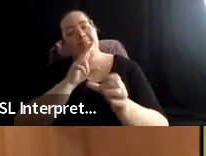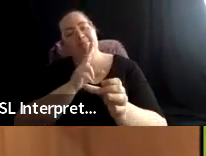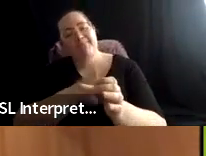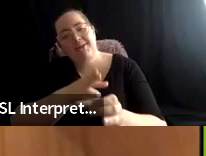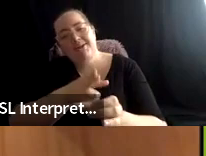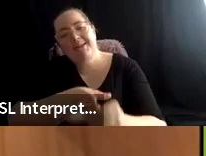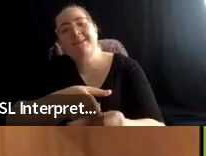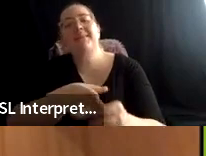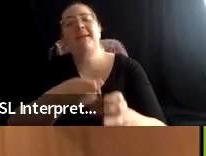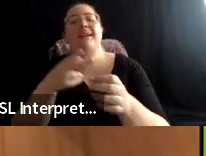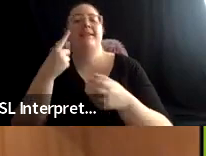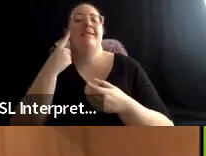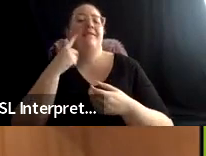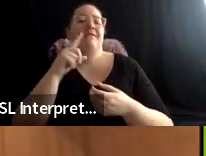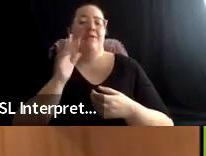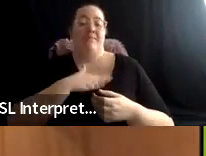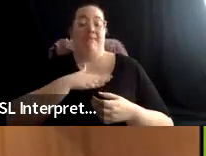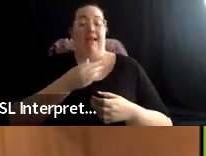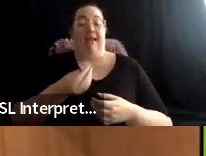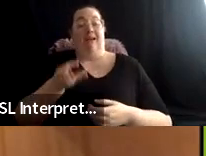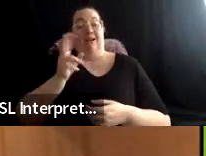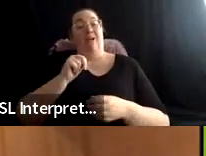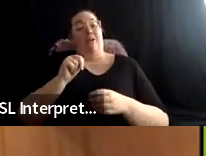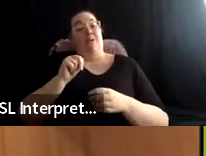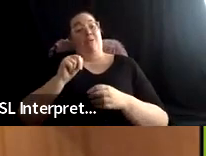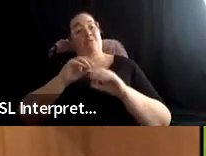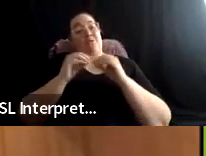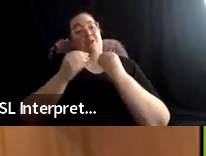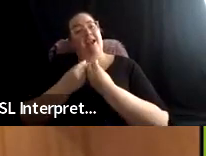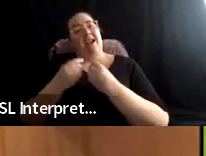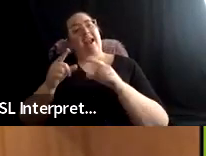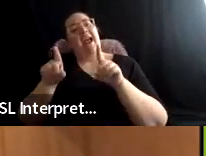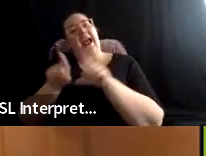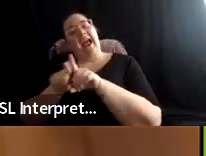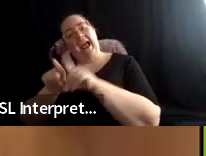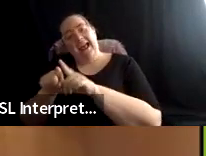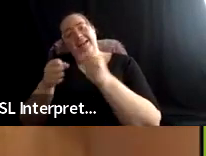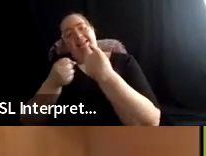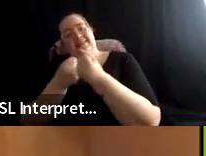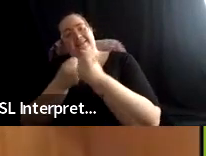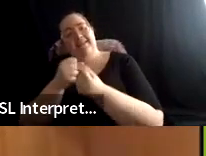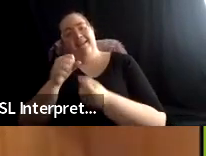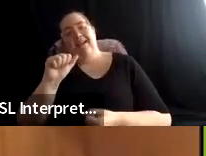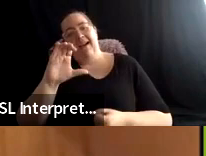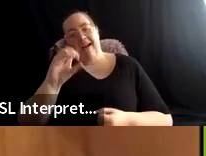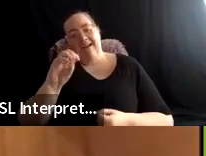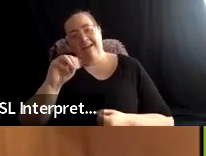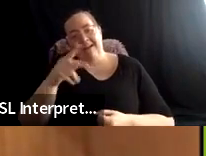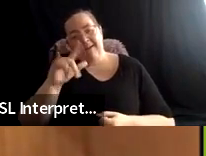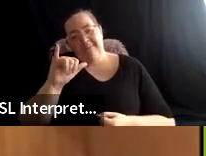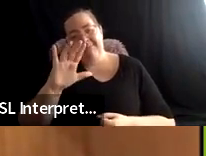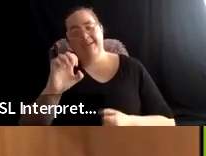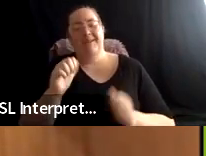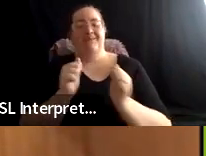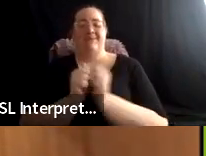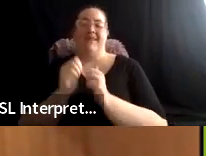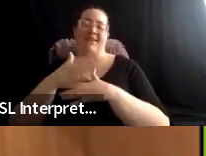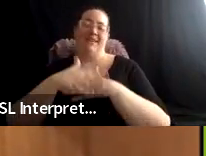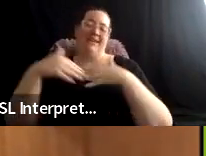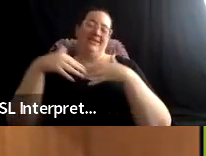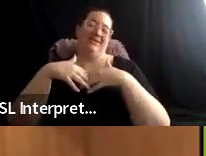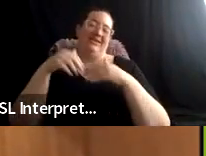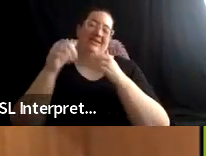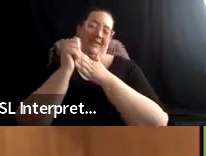my own organization as an accomplice, uh, with, uh, the indigenous leaders and in this zoom and elsewhere.